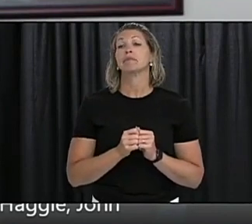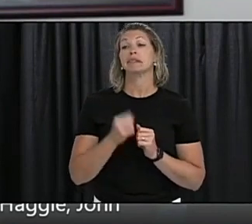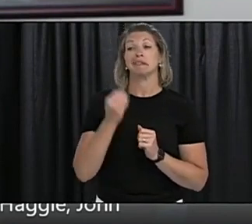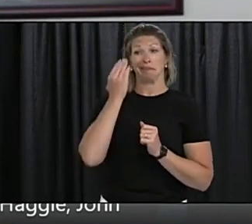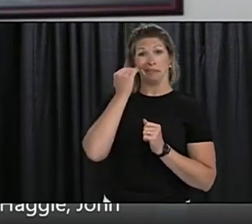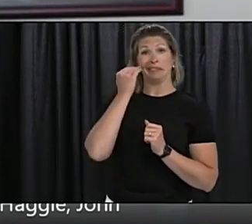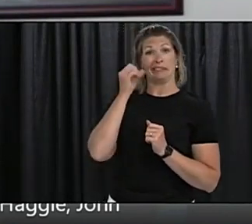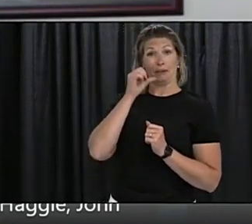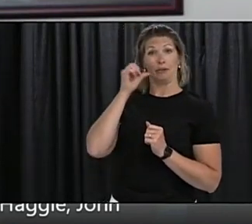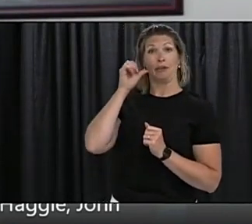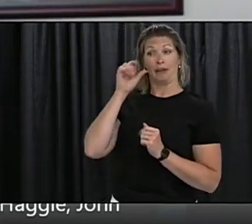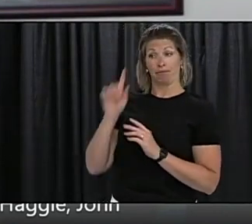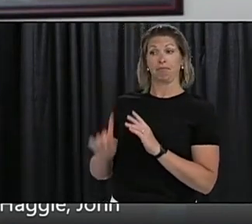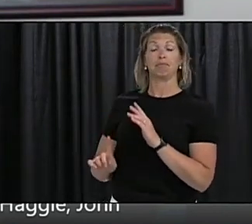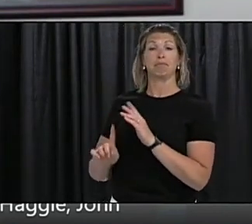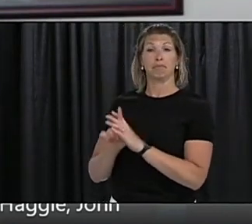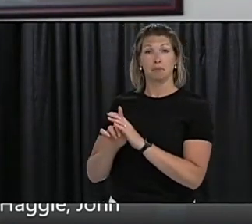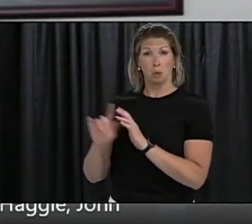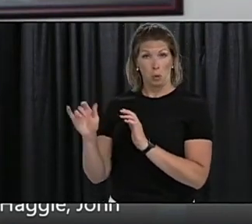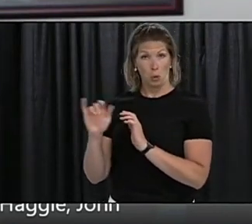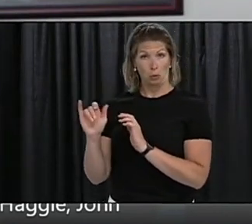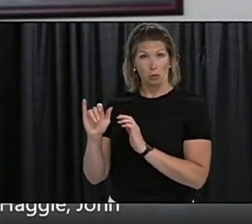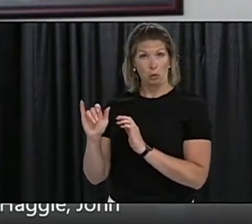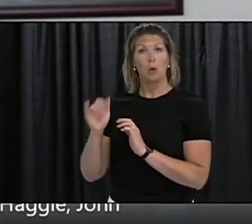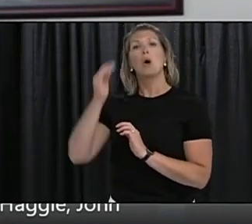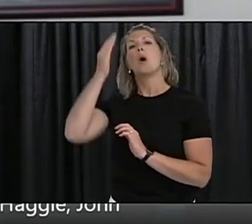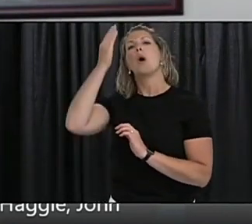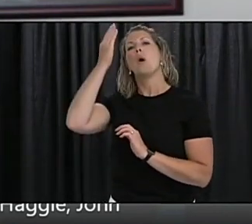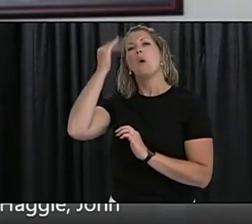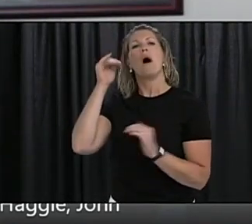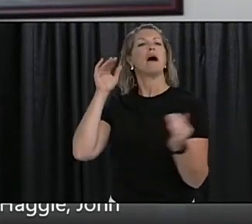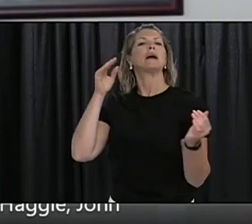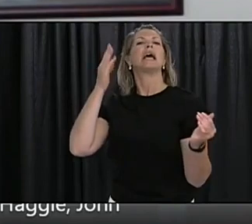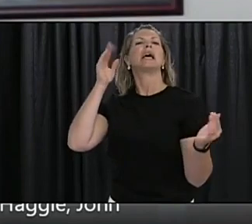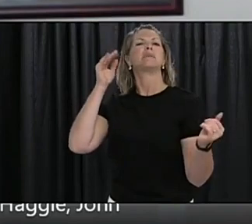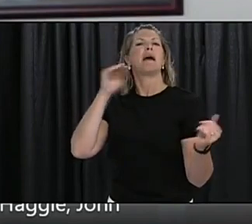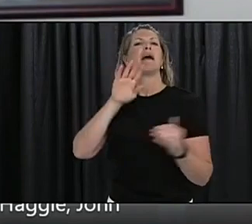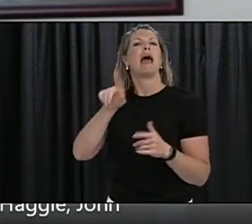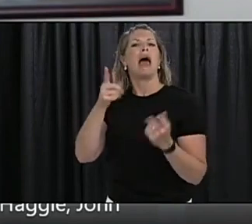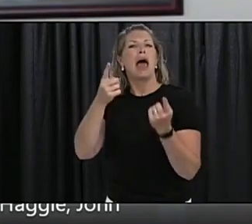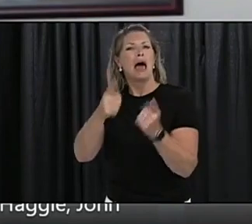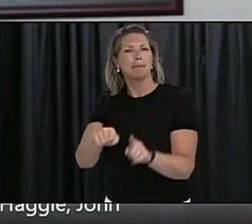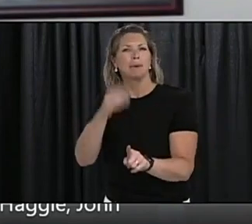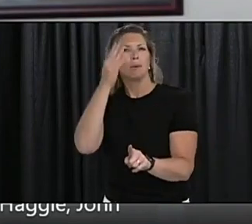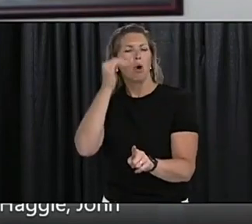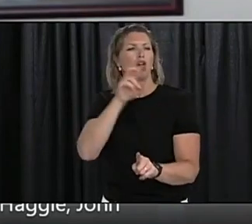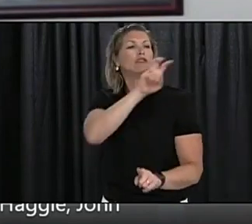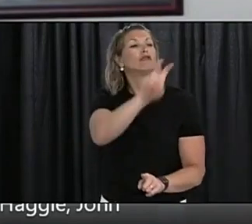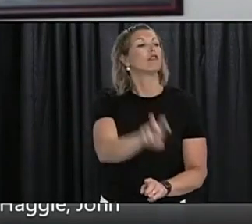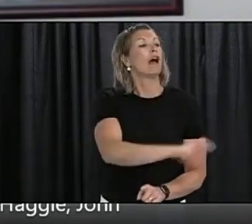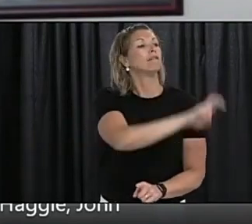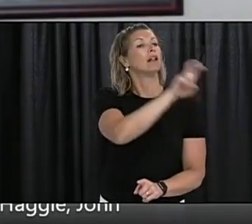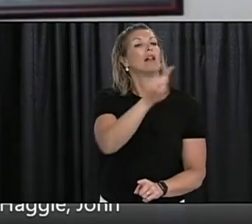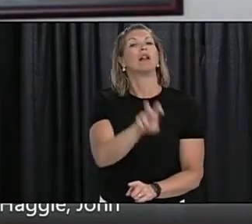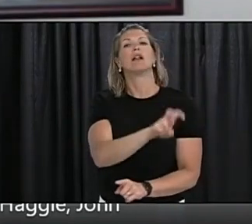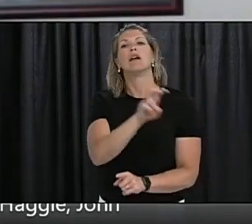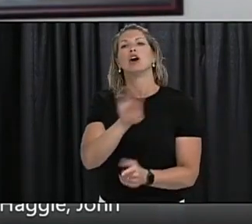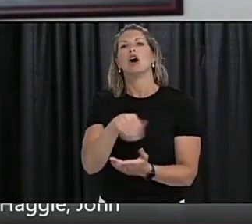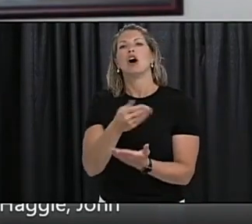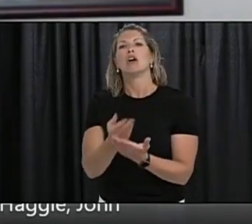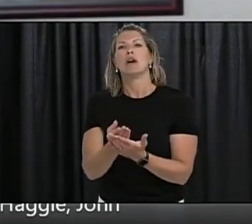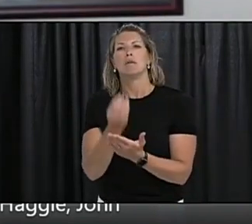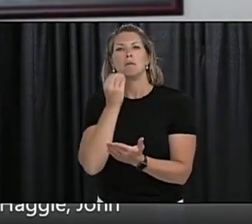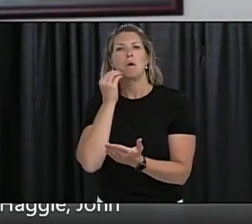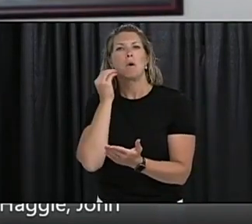experienced. These are all Newfoundlanders and Labradorians returning from work-related travel. And we are going to